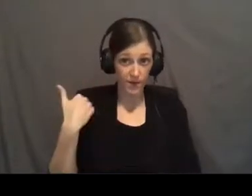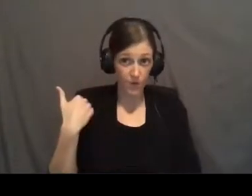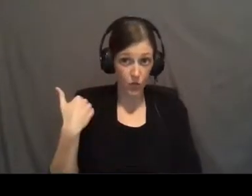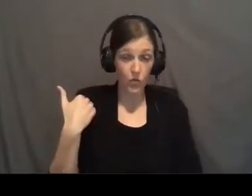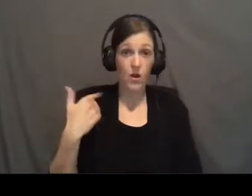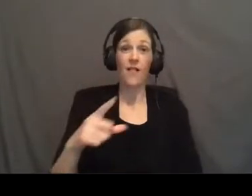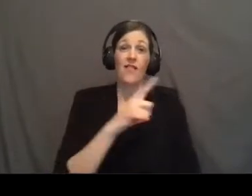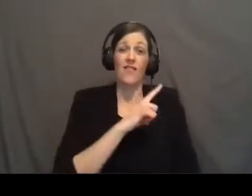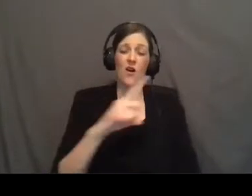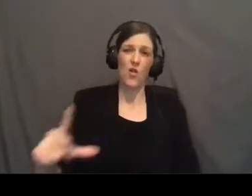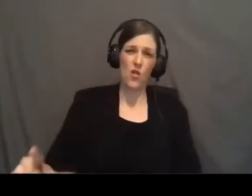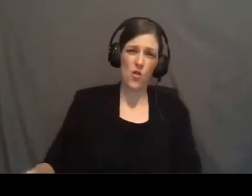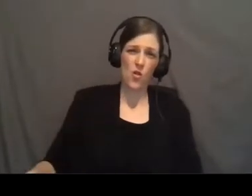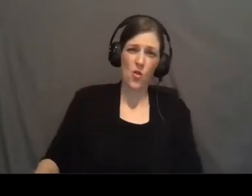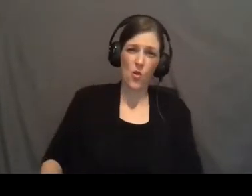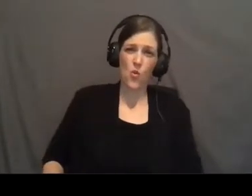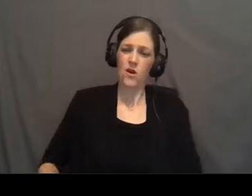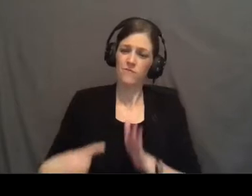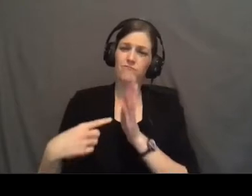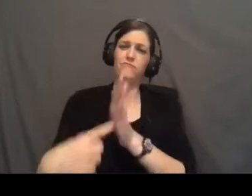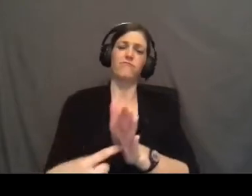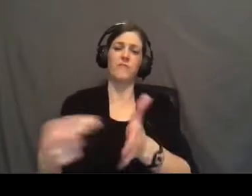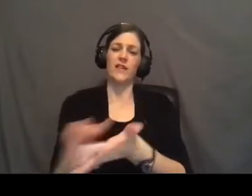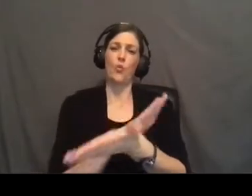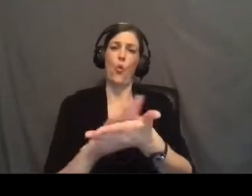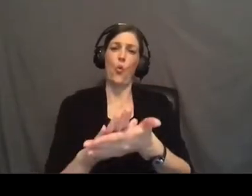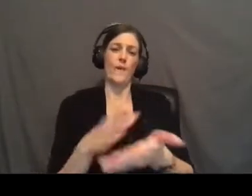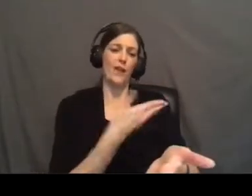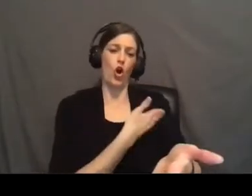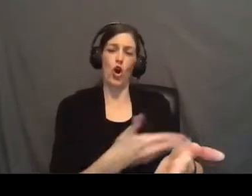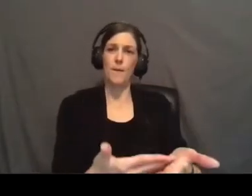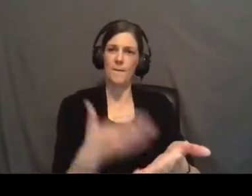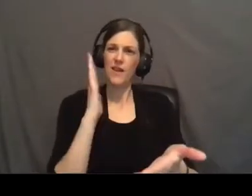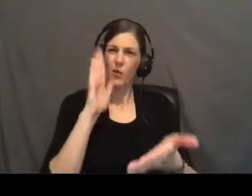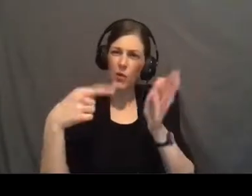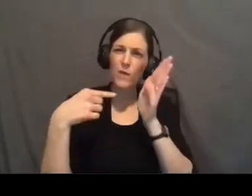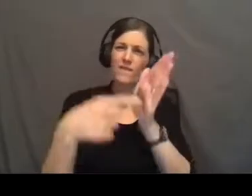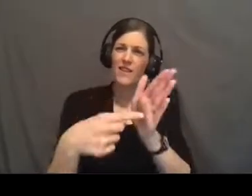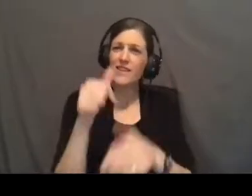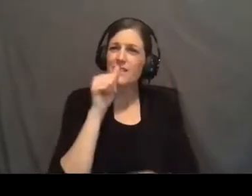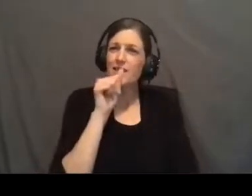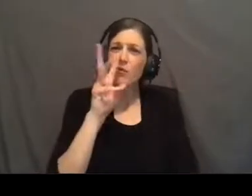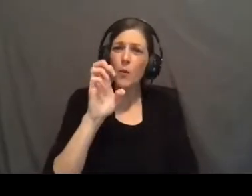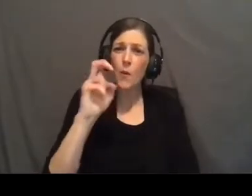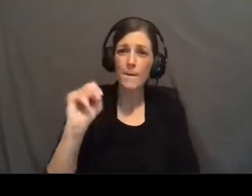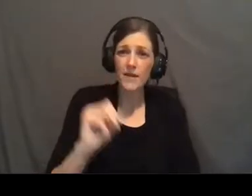The Lord has bared His holy arm. He's going to reveal His secret weapon. His